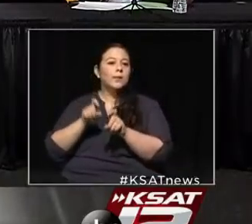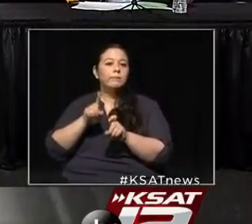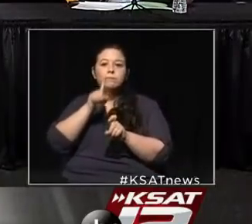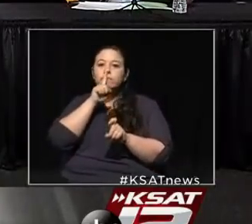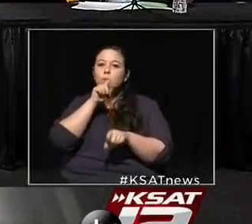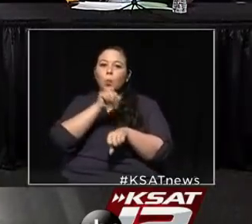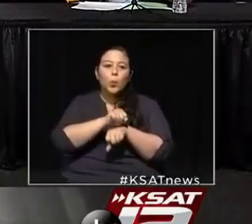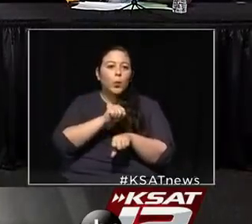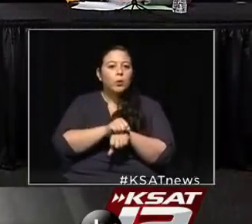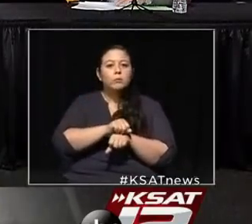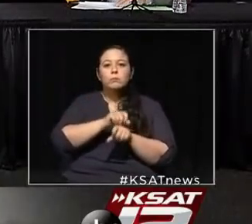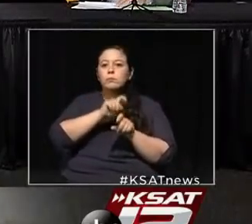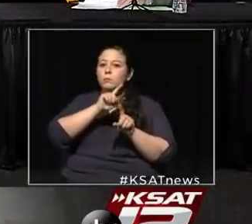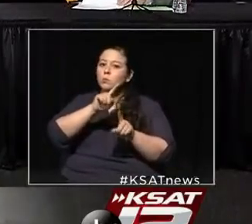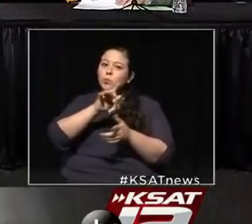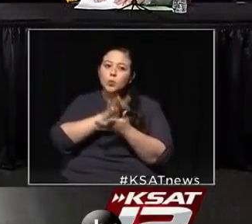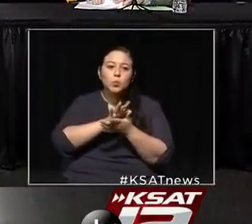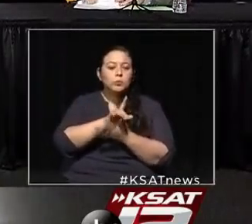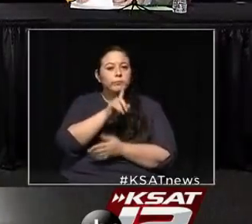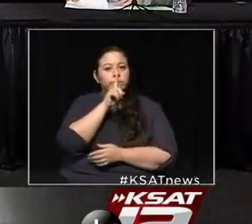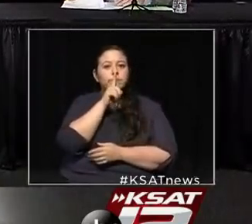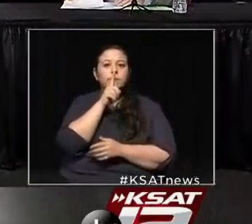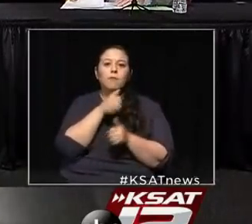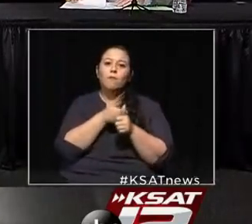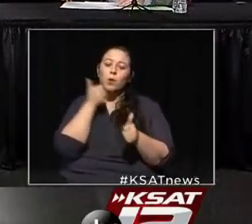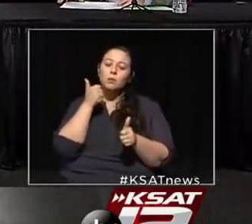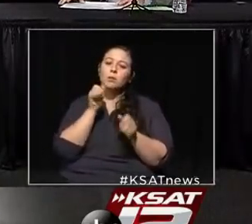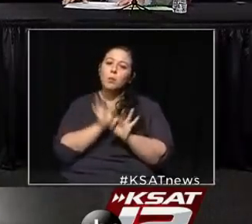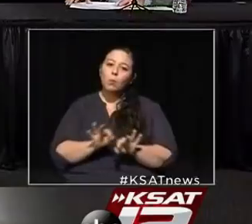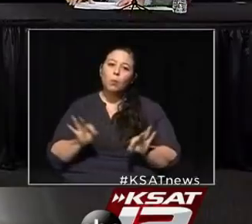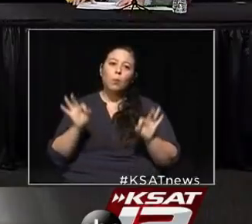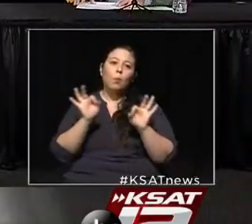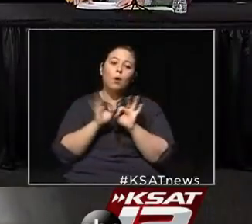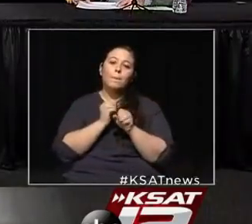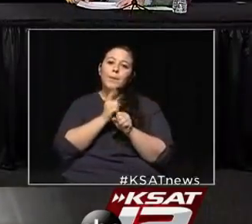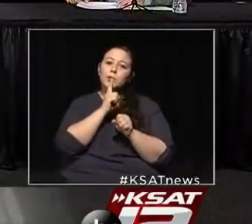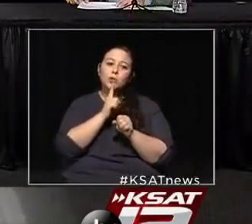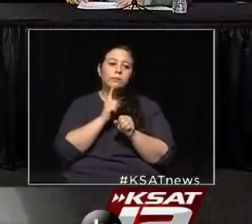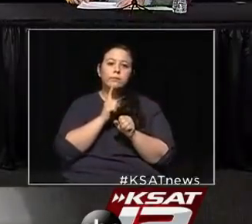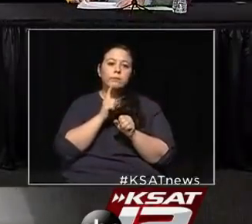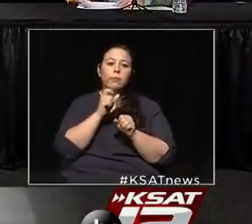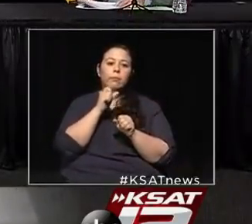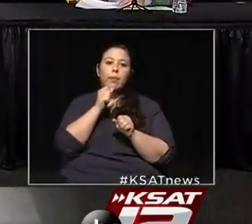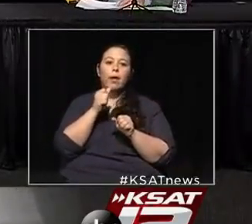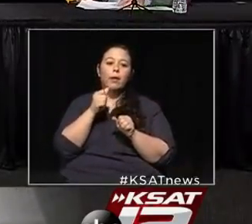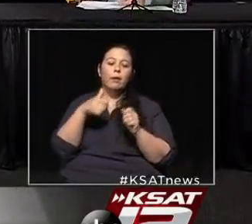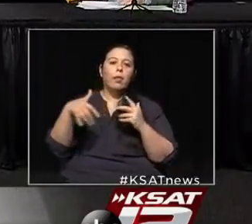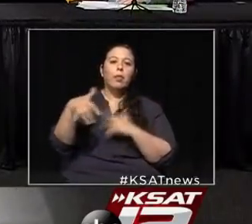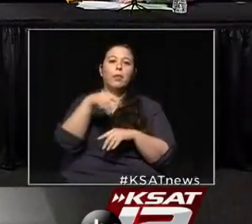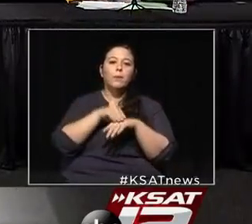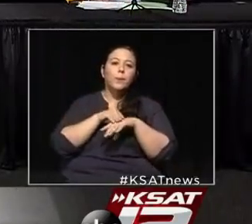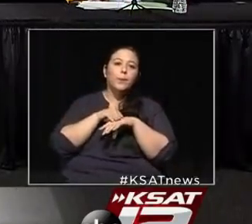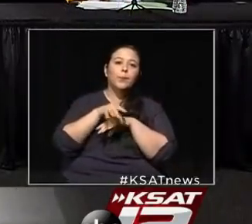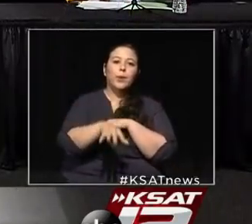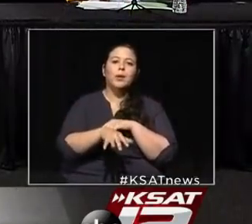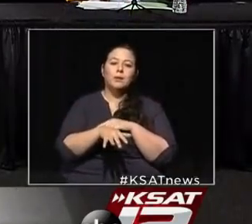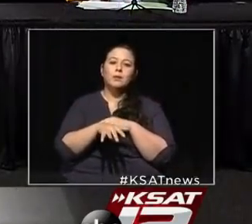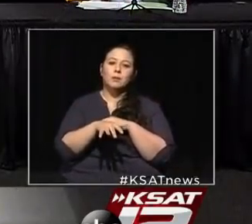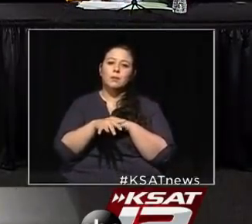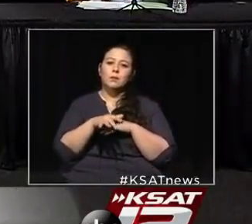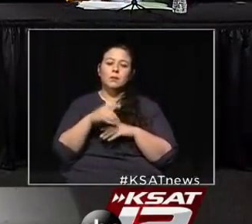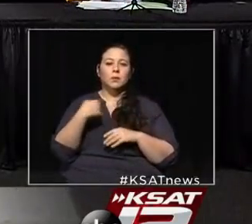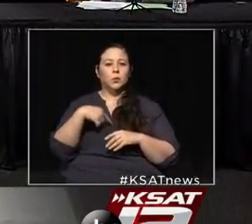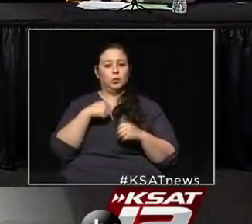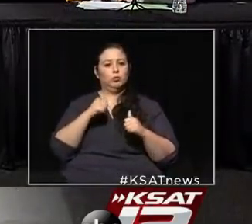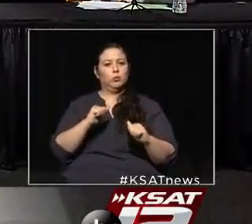school if you are feeling sick. That's a critically important part of making sure we don't aid the spread of this infection, and we're doing our